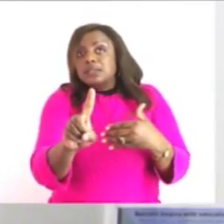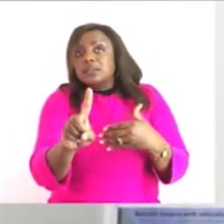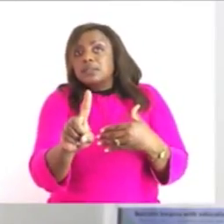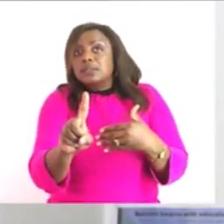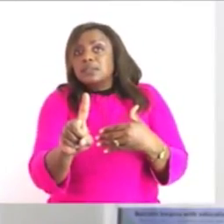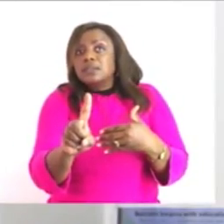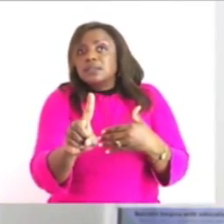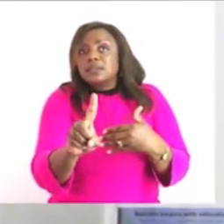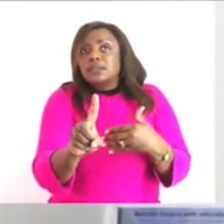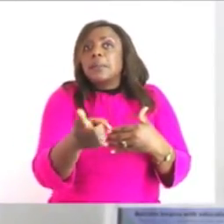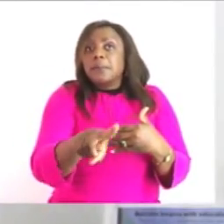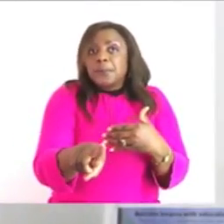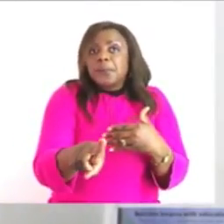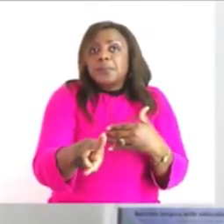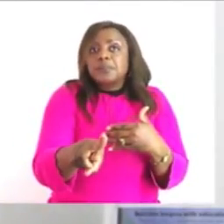but